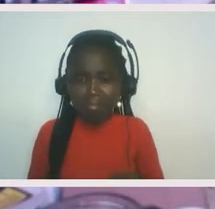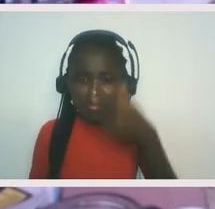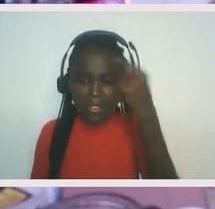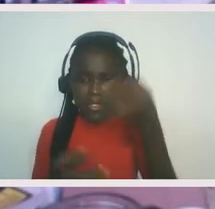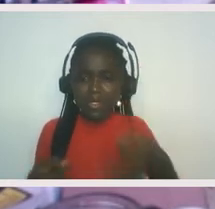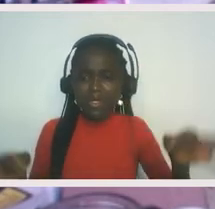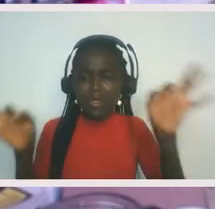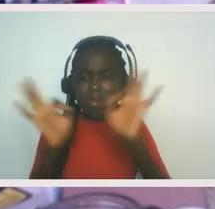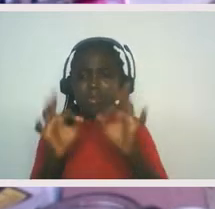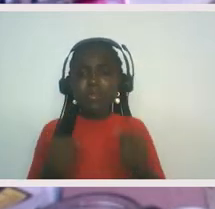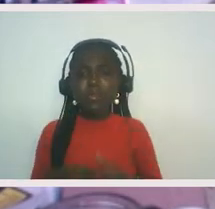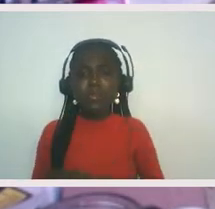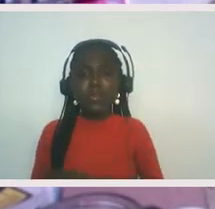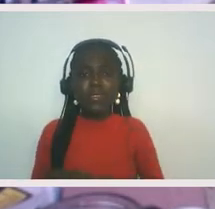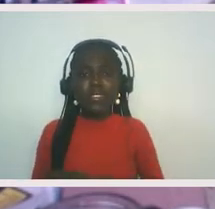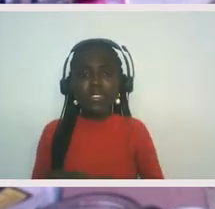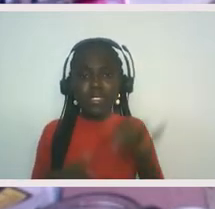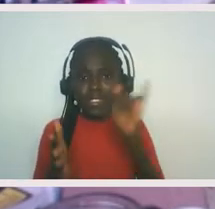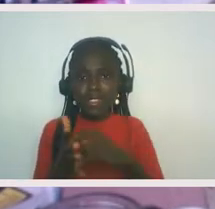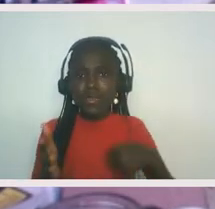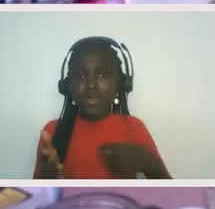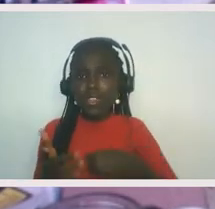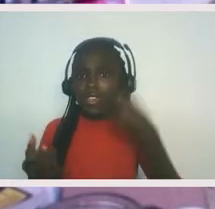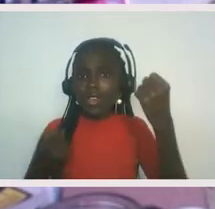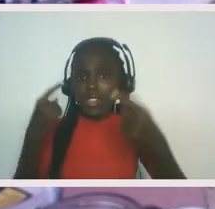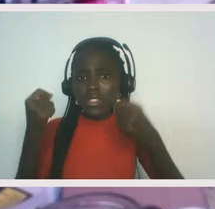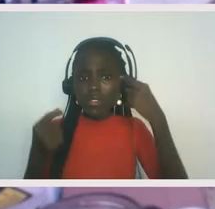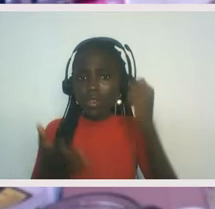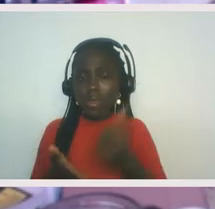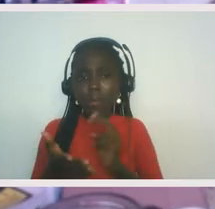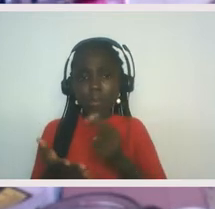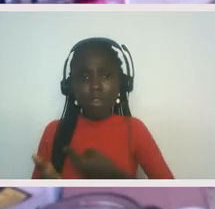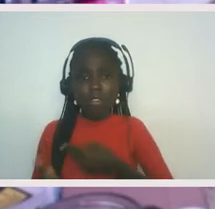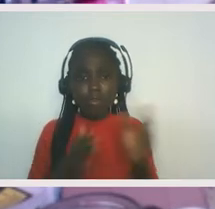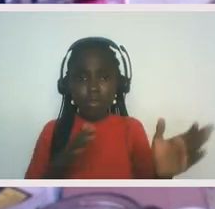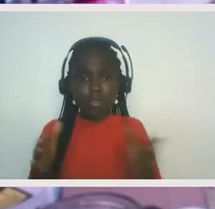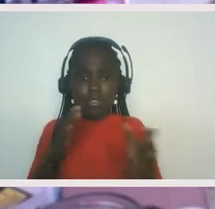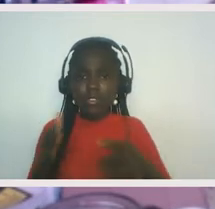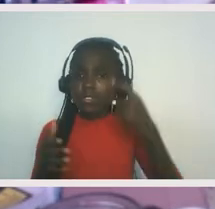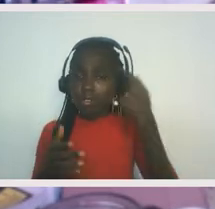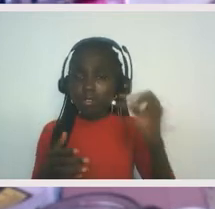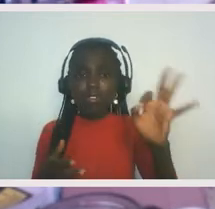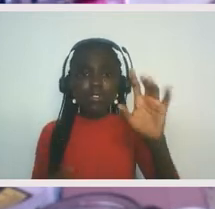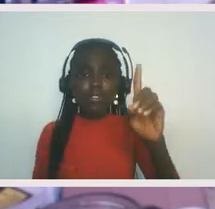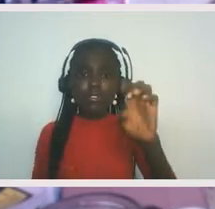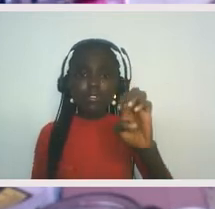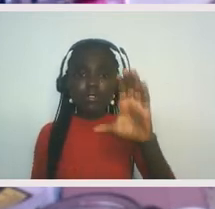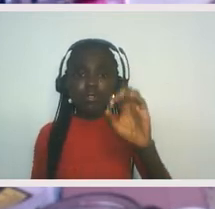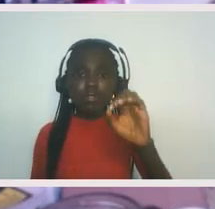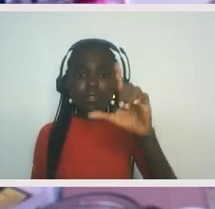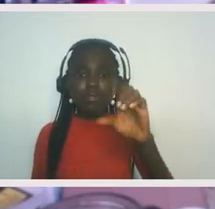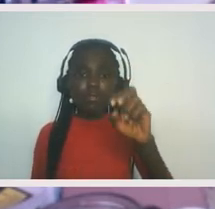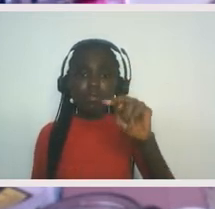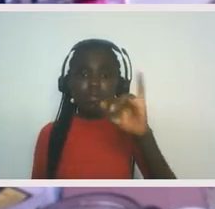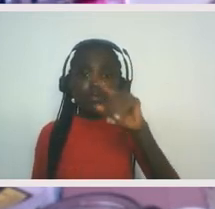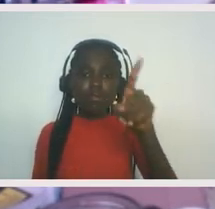an important part of decolonization, um, that we, we know how to live